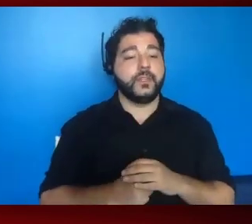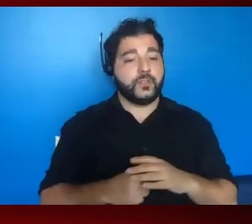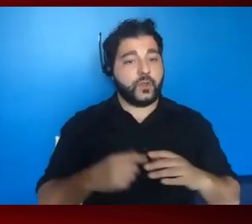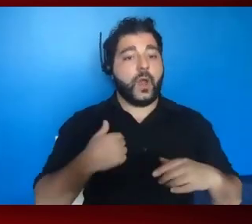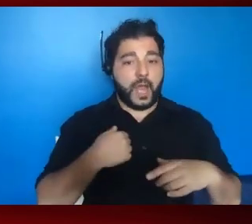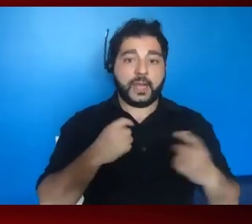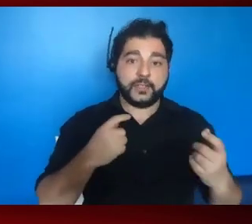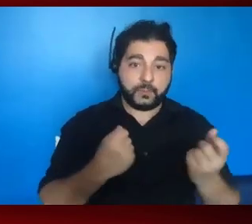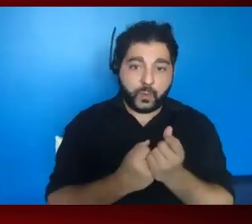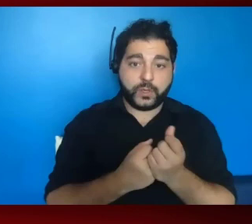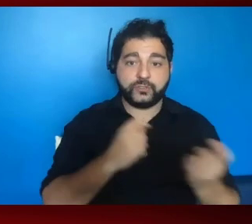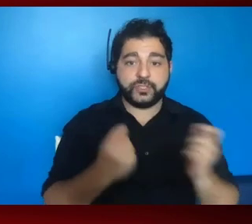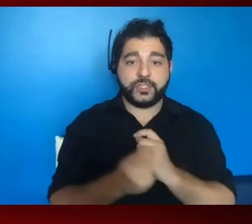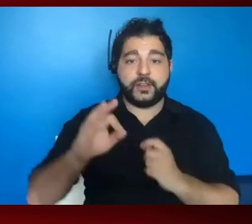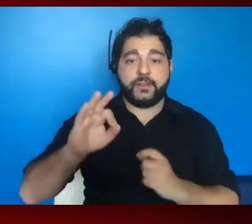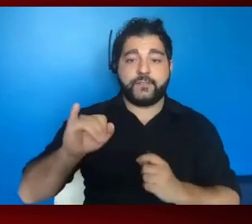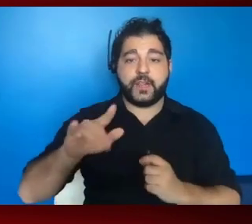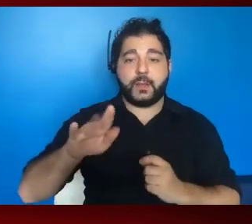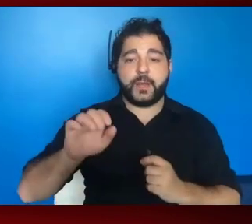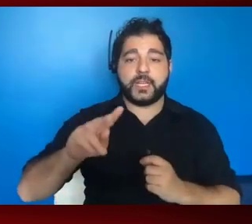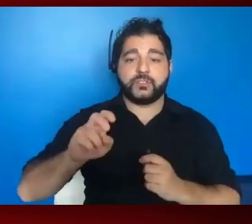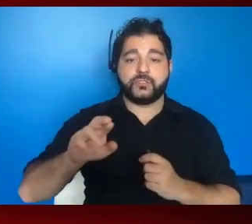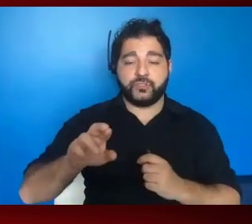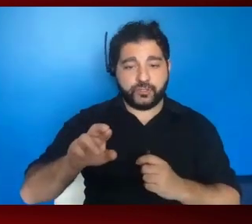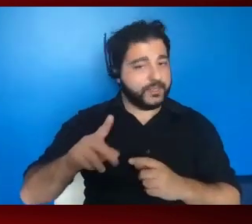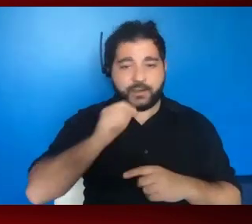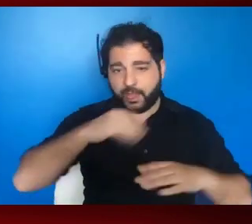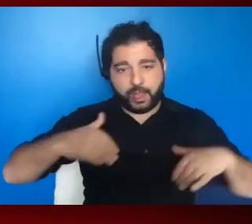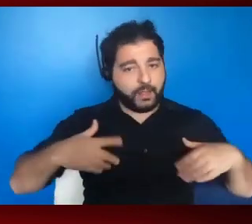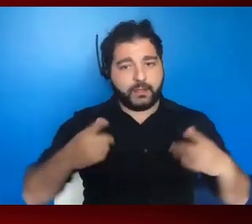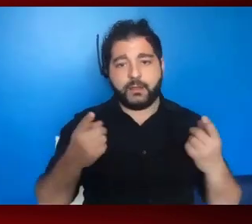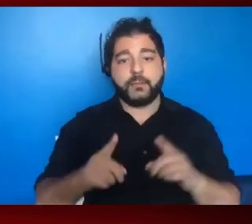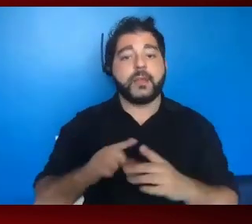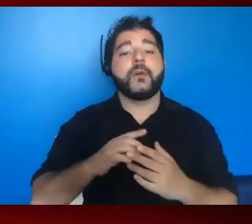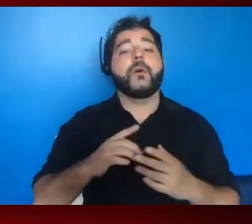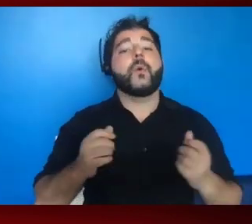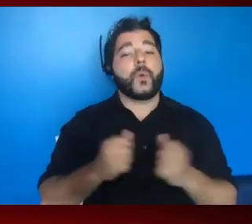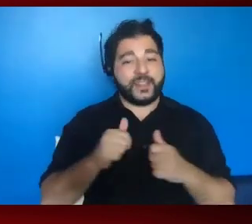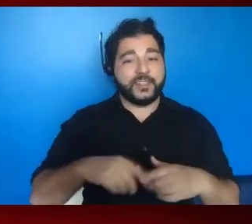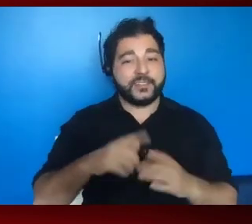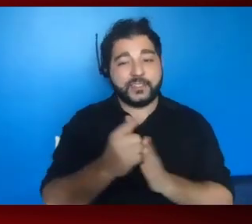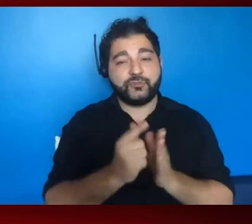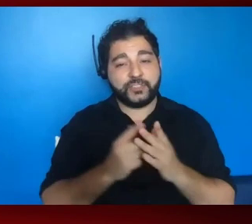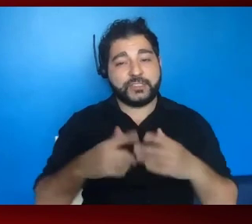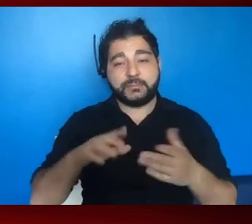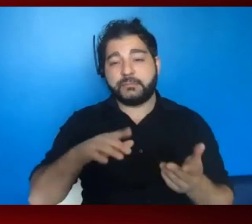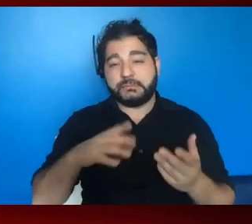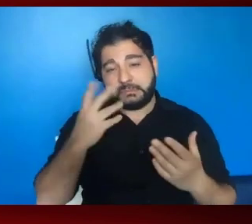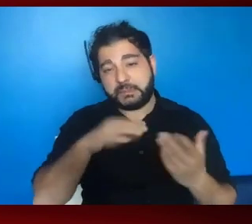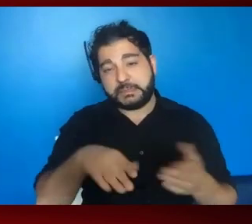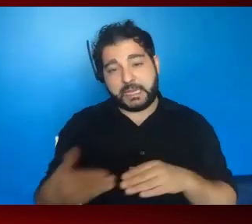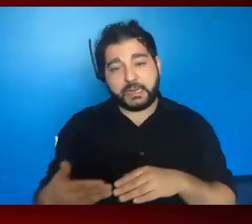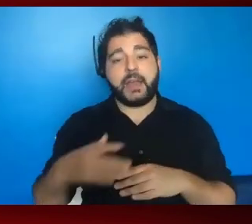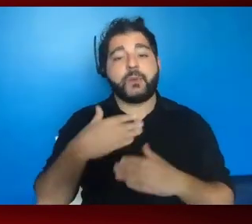support, this has not happened yet. So with bipartisan collaboration all but dead, the Democrats are left with using the budget reconciliation